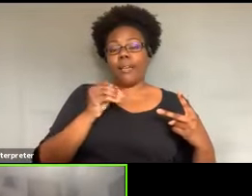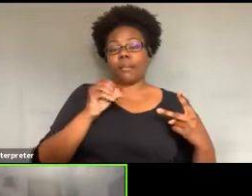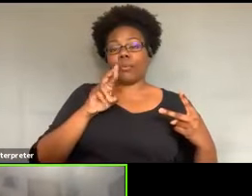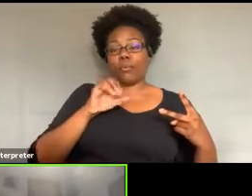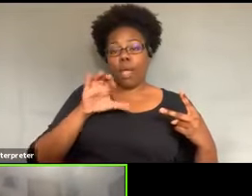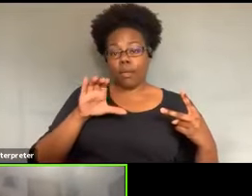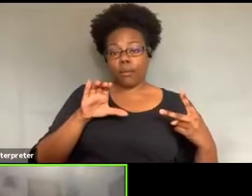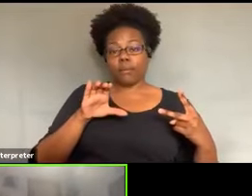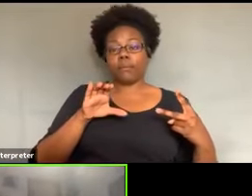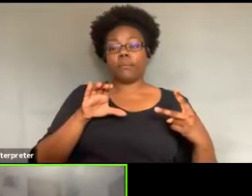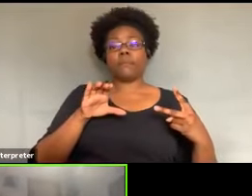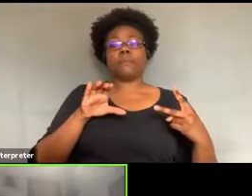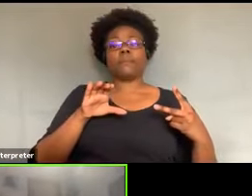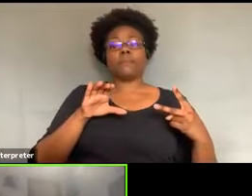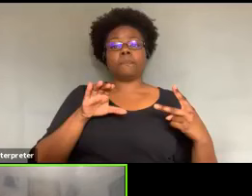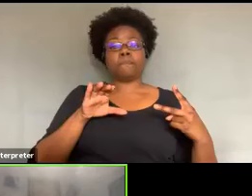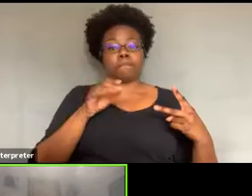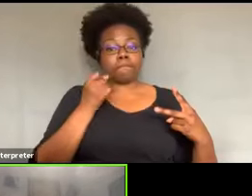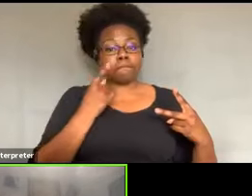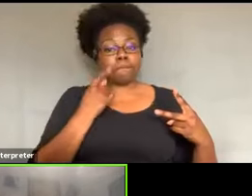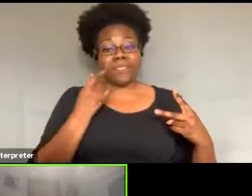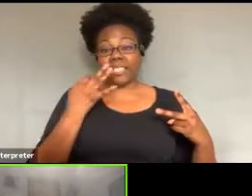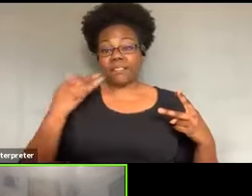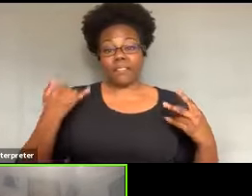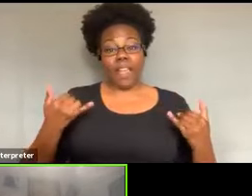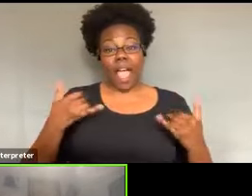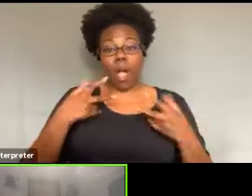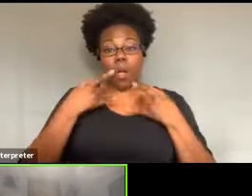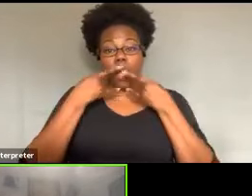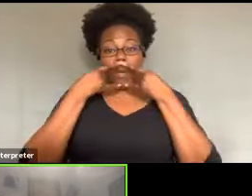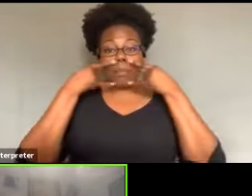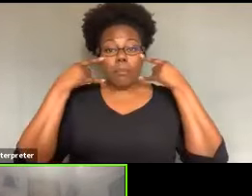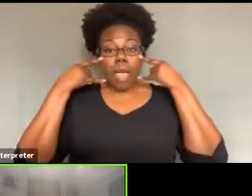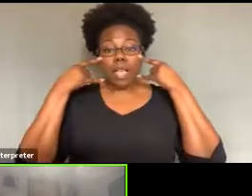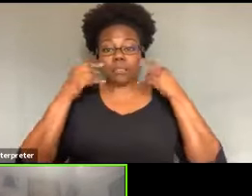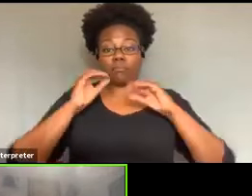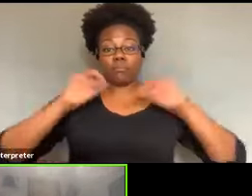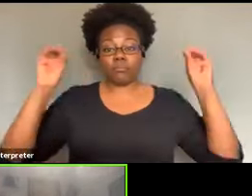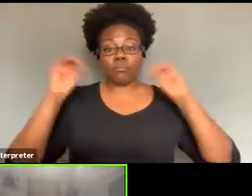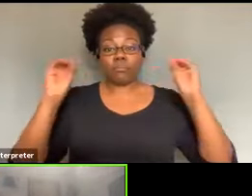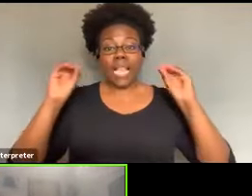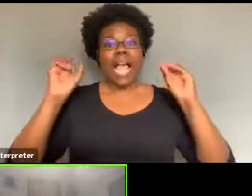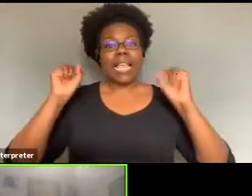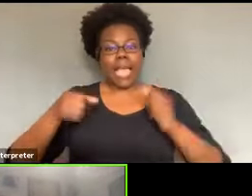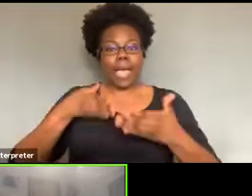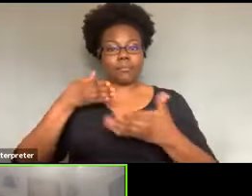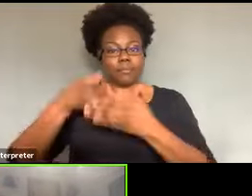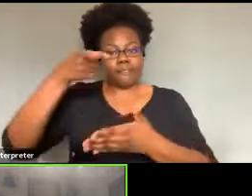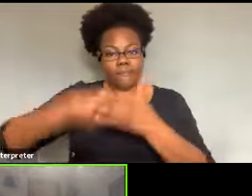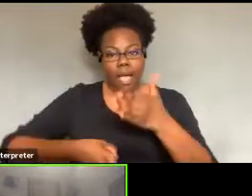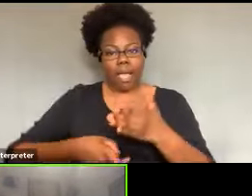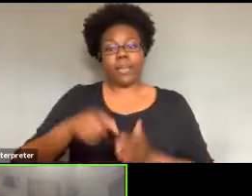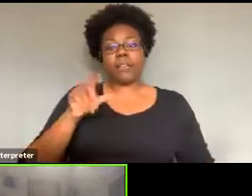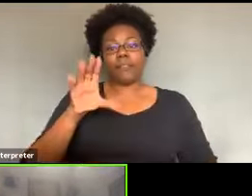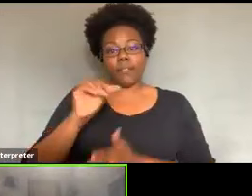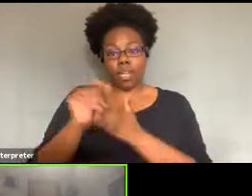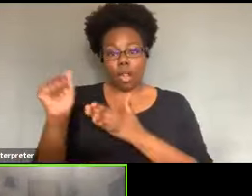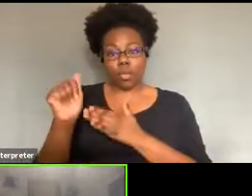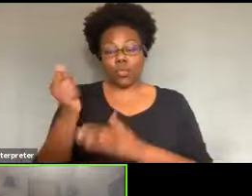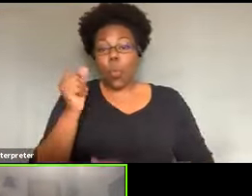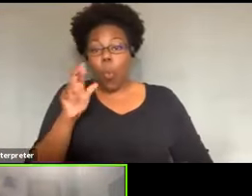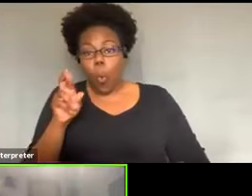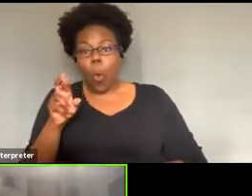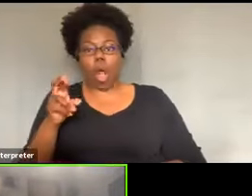you, if you're not wearing a mask, you can get a $50 fine. And if, or you have to do some community service,